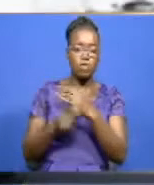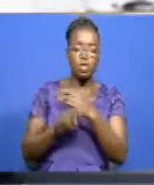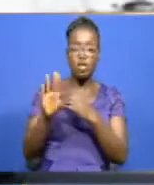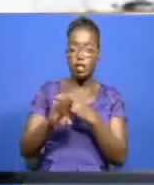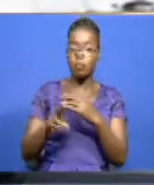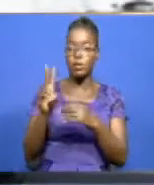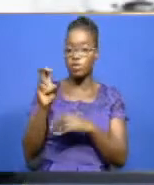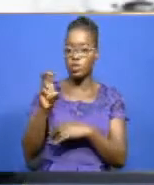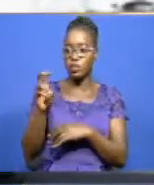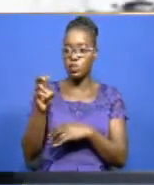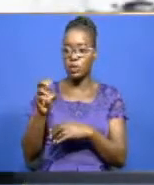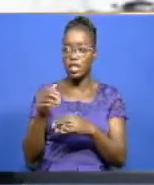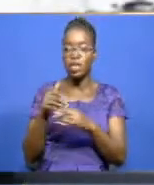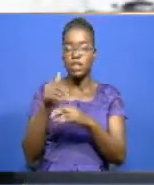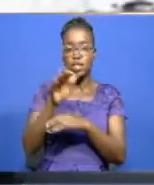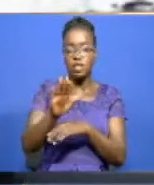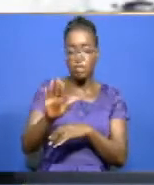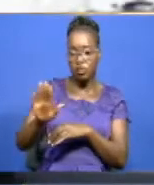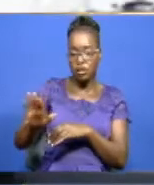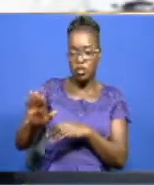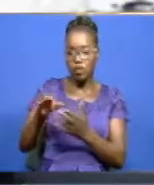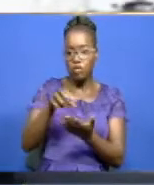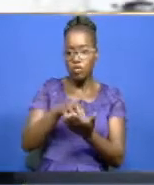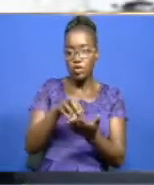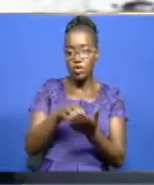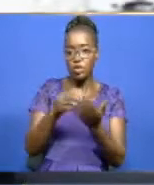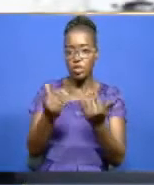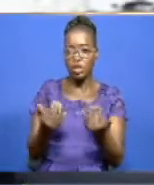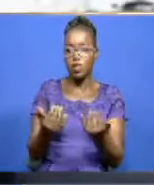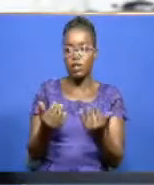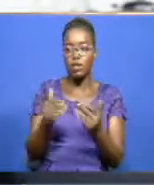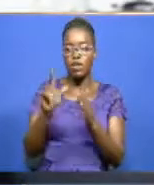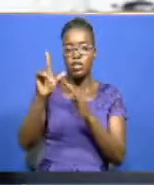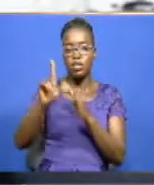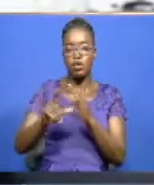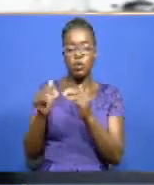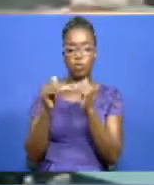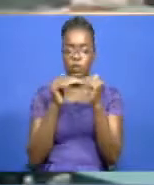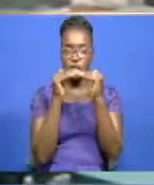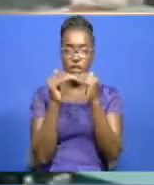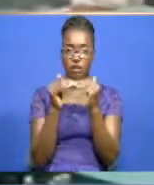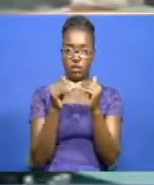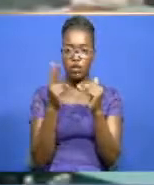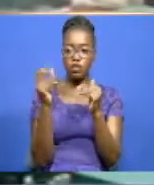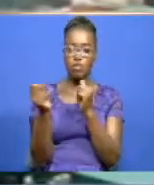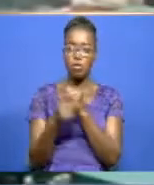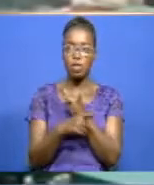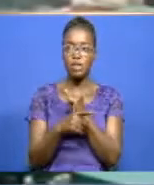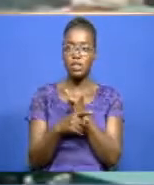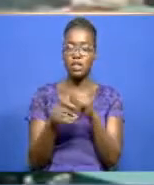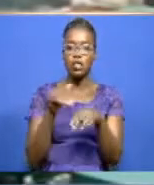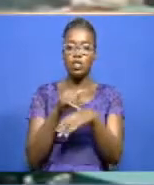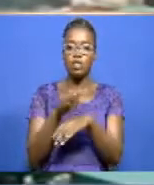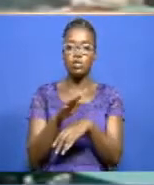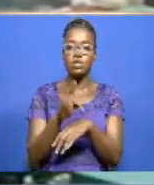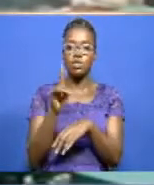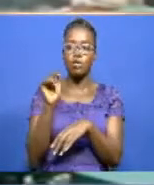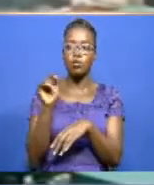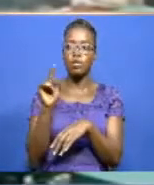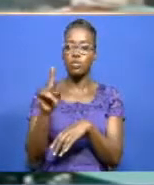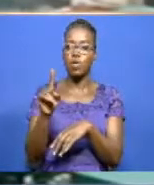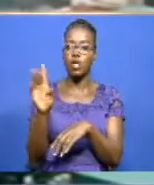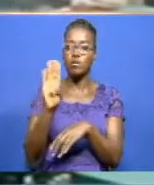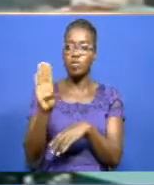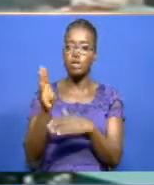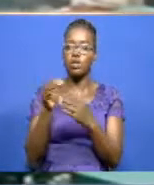Nigeria's external reserve position has now hit its lowest level in almost two months, losing over $1.1 billion